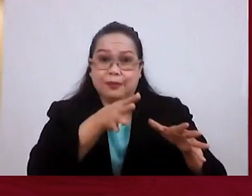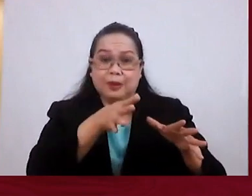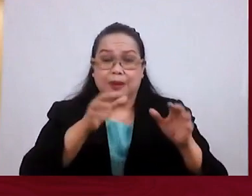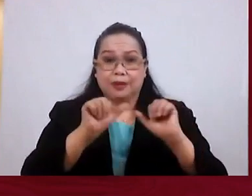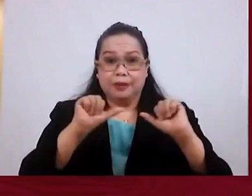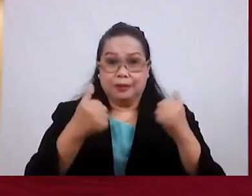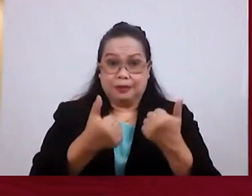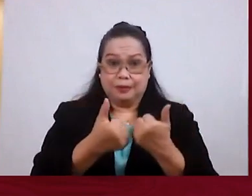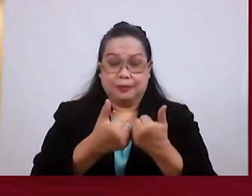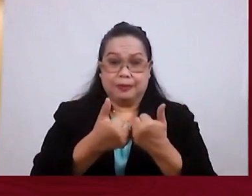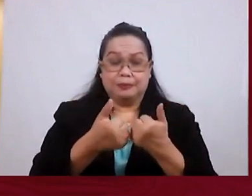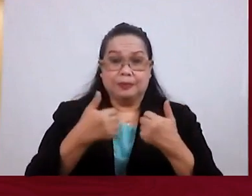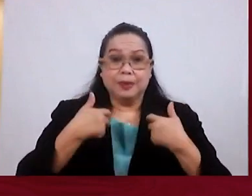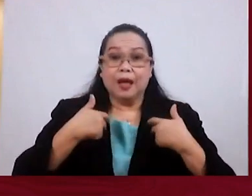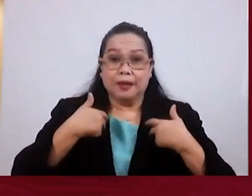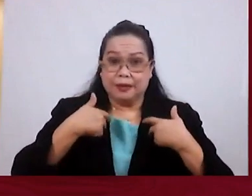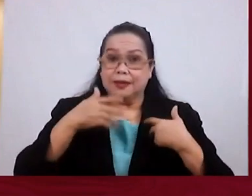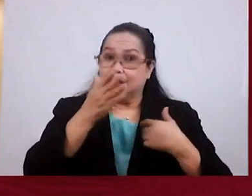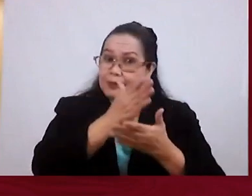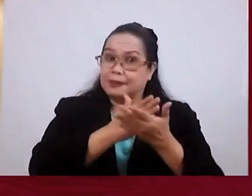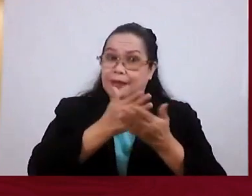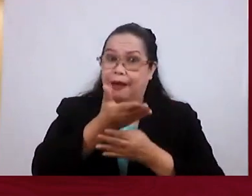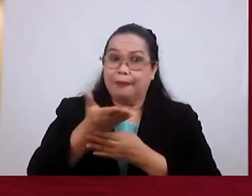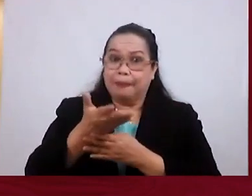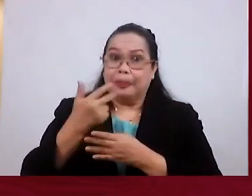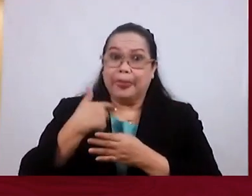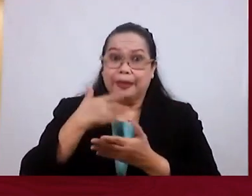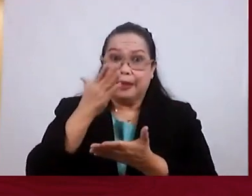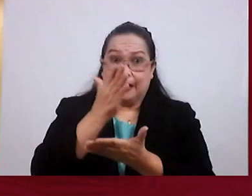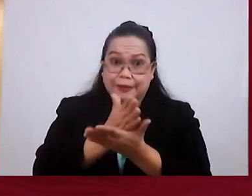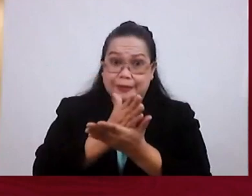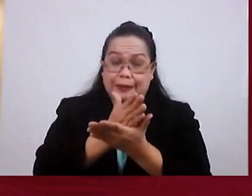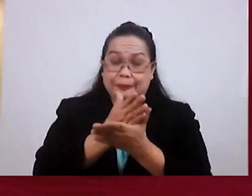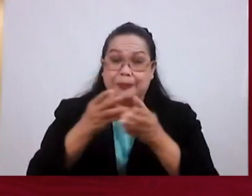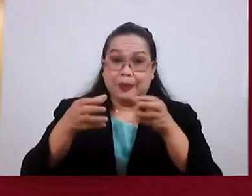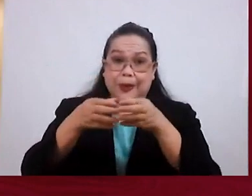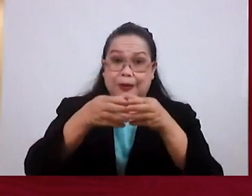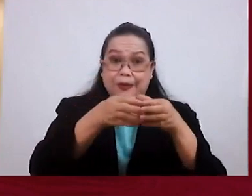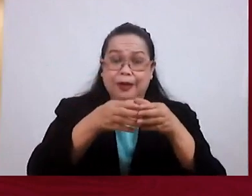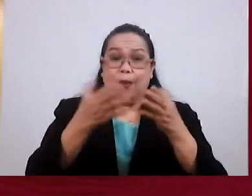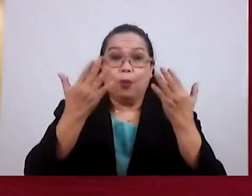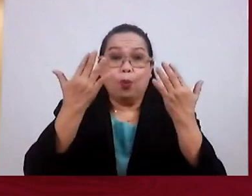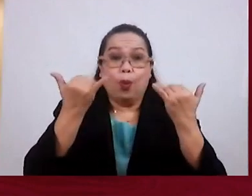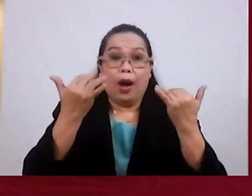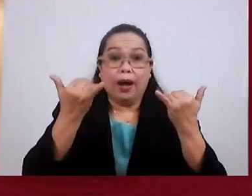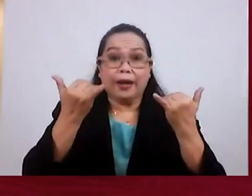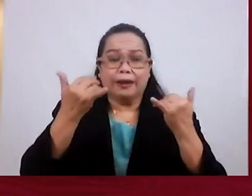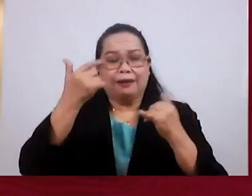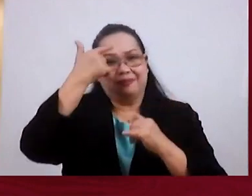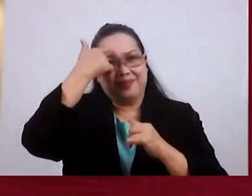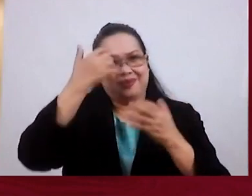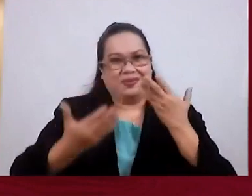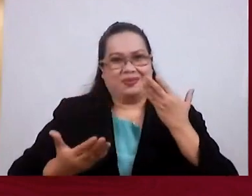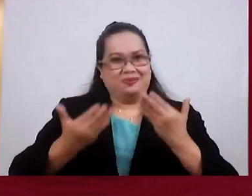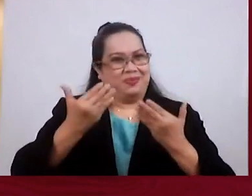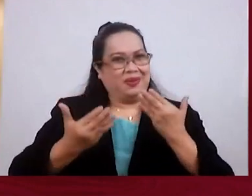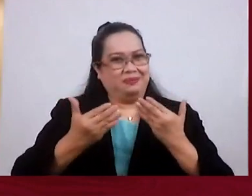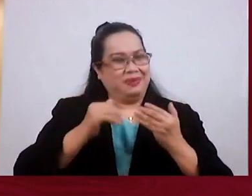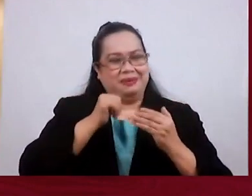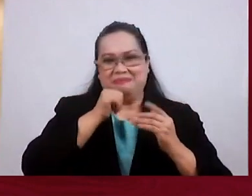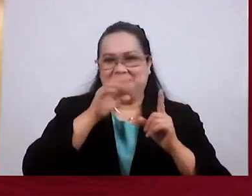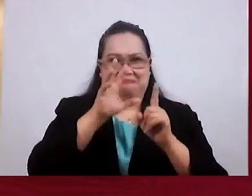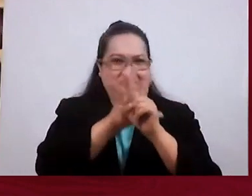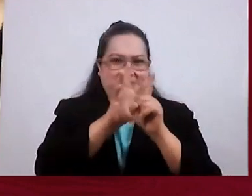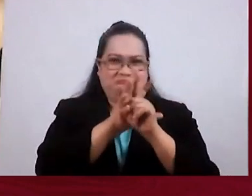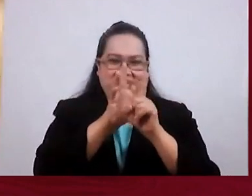of themselves. They had, some of them had stopped gathering. Why? Perhaps because it was not popular